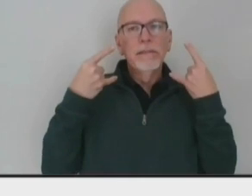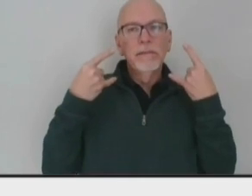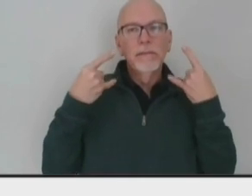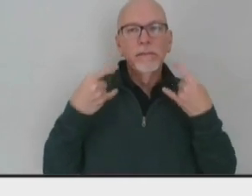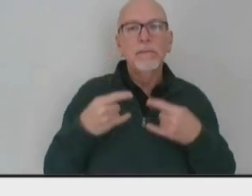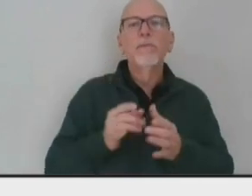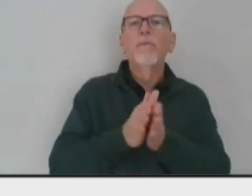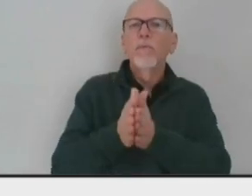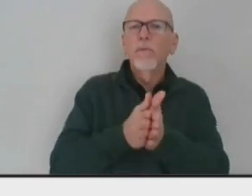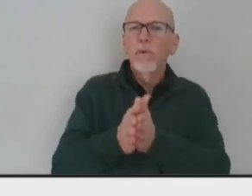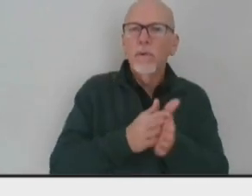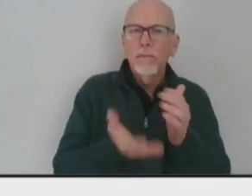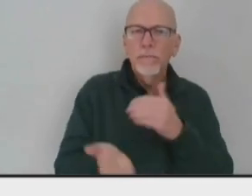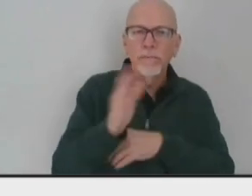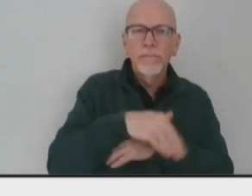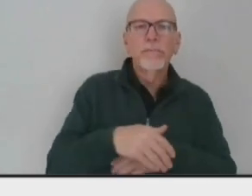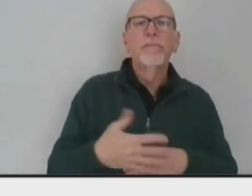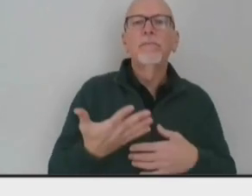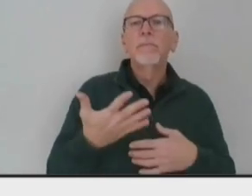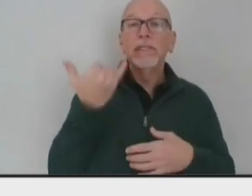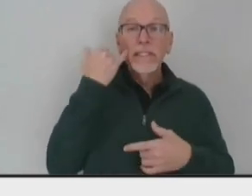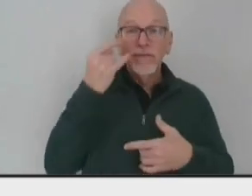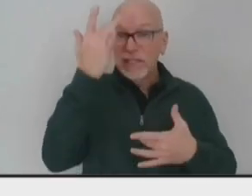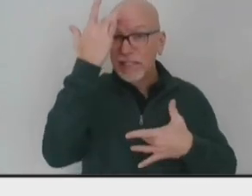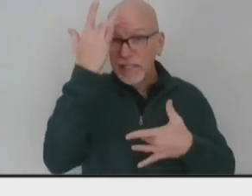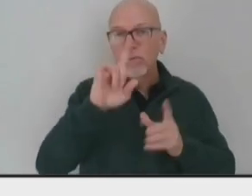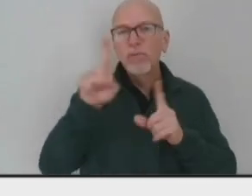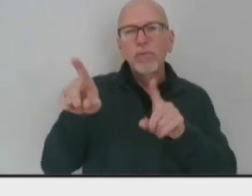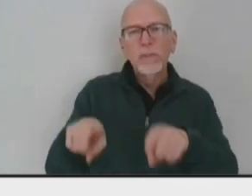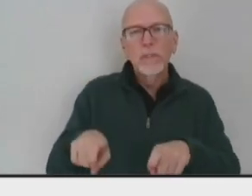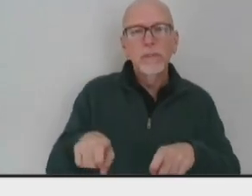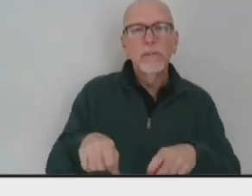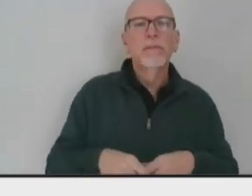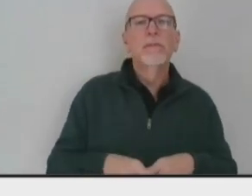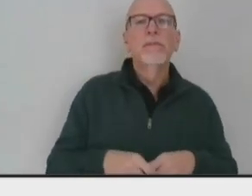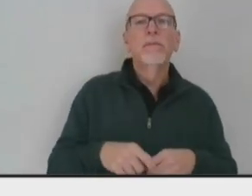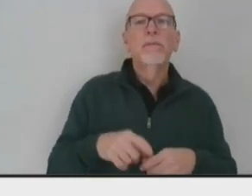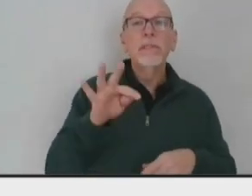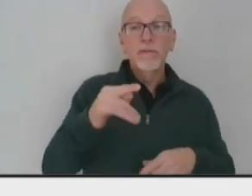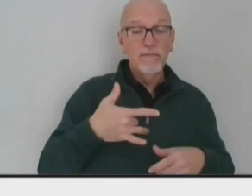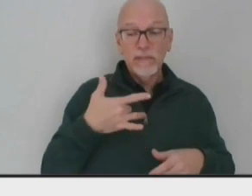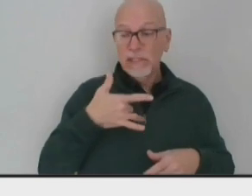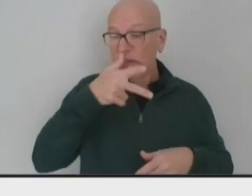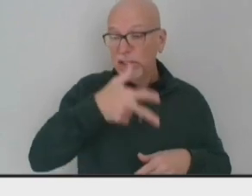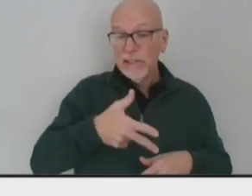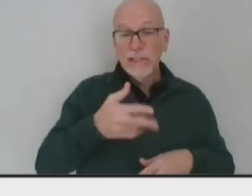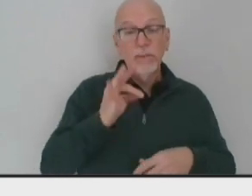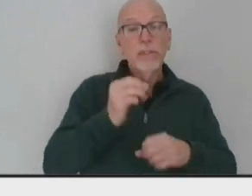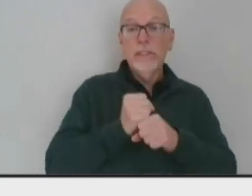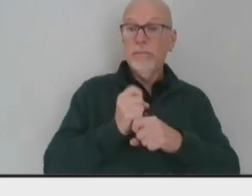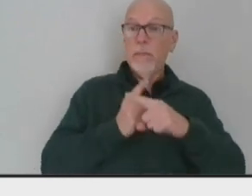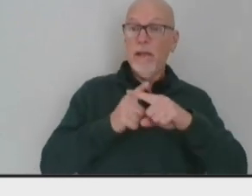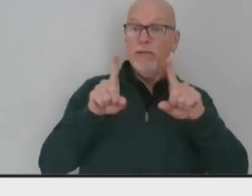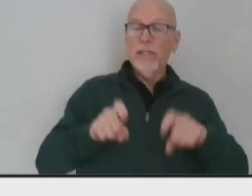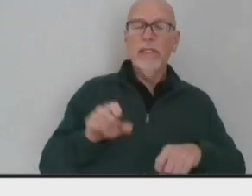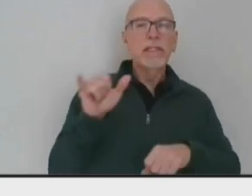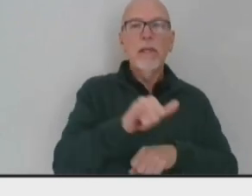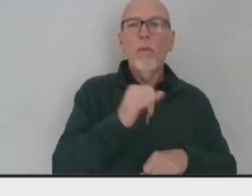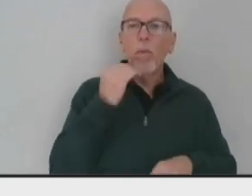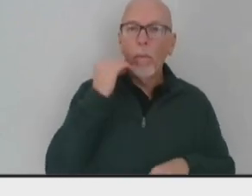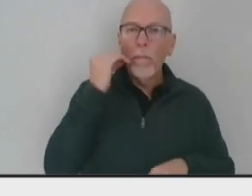hands throughout the day. Get tested if you're sick or symptomatic. Stay home if you get a positive COVID-19 test result.